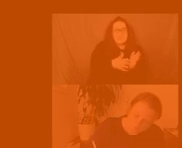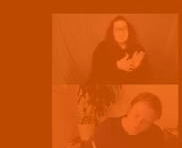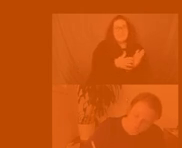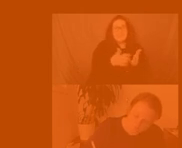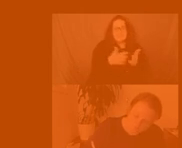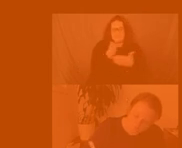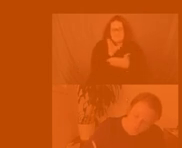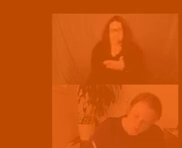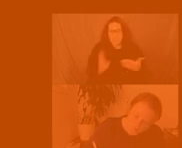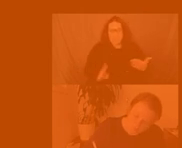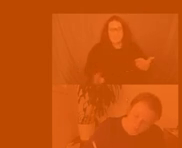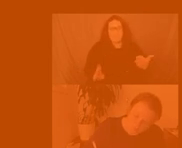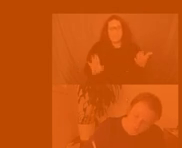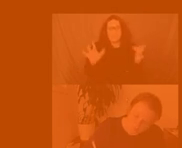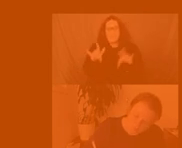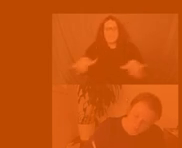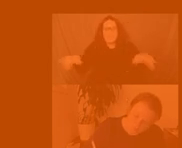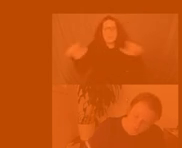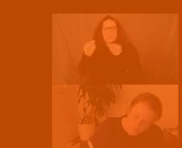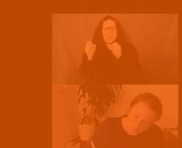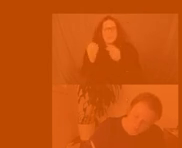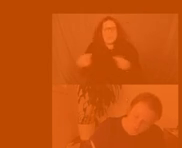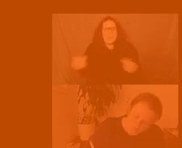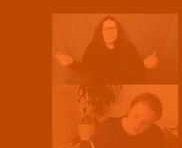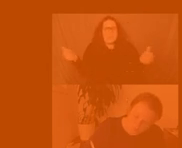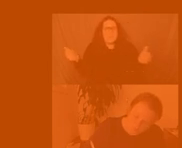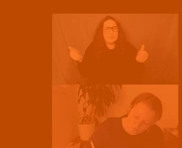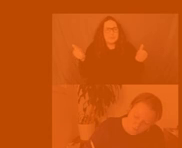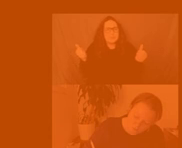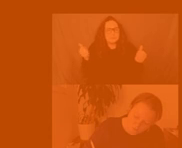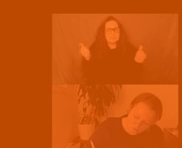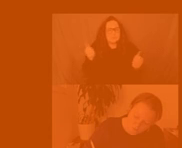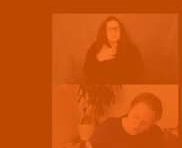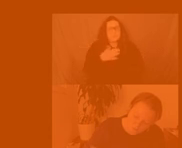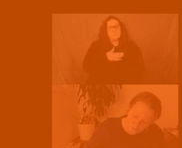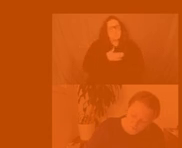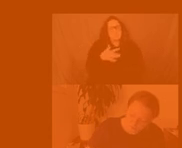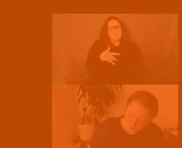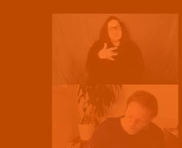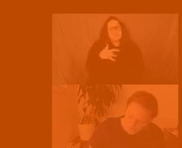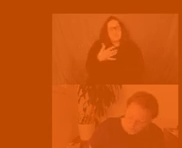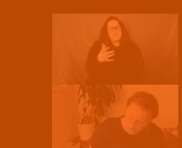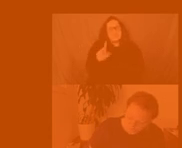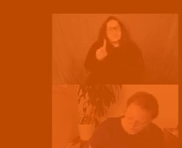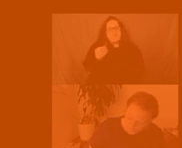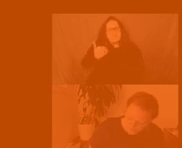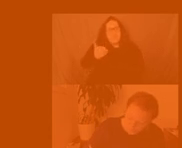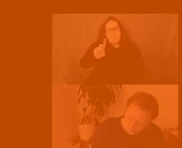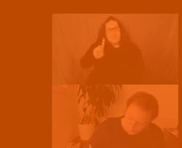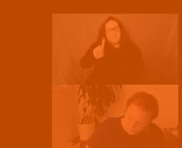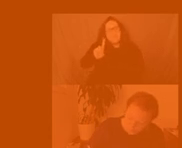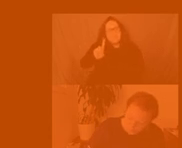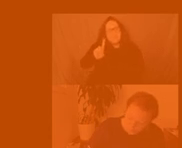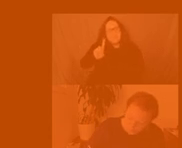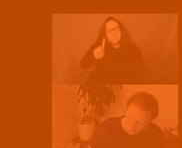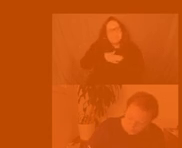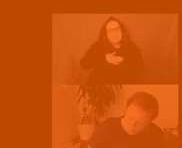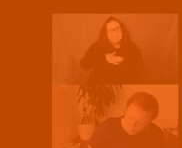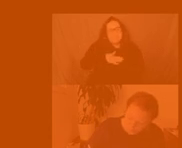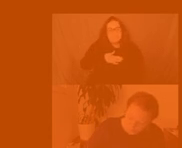however what compels is the kindness of this work touch me take me